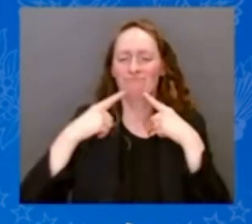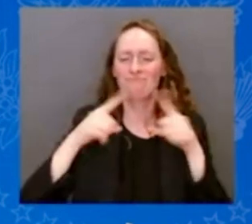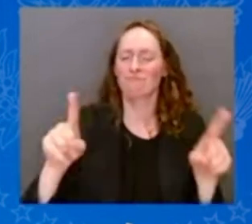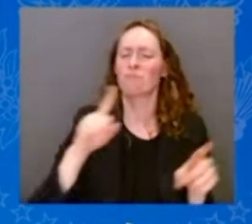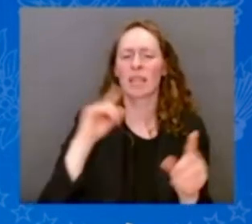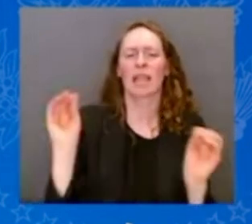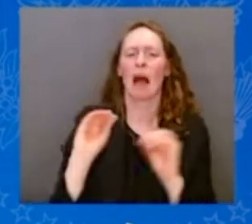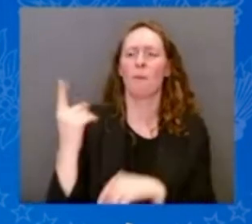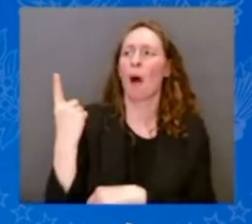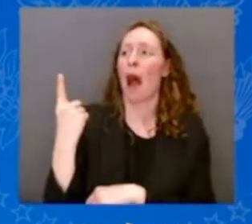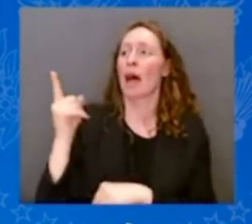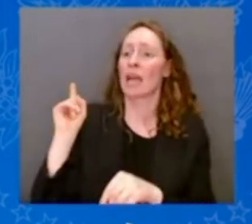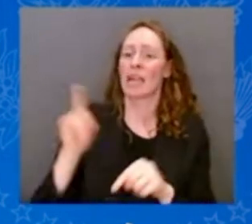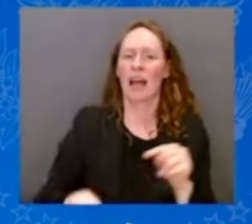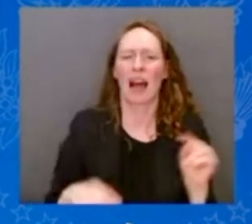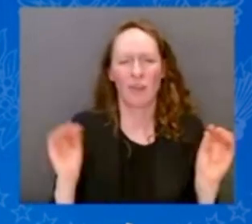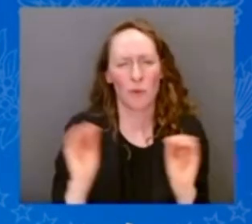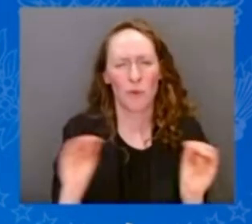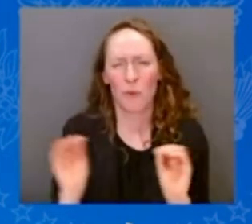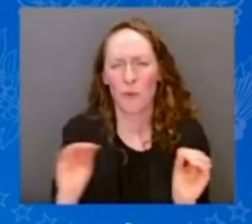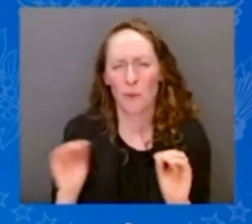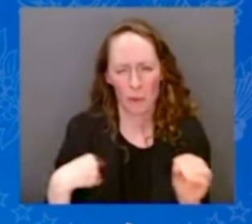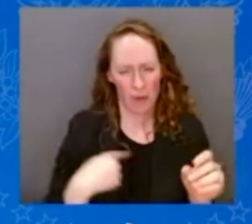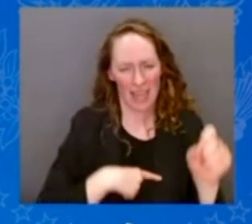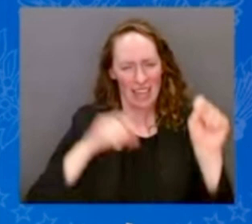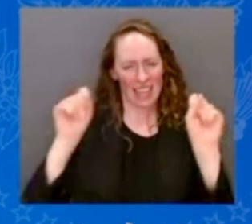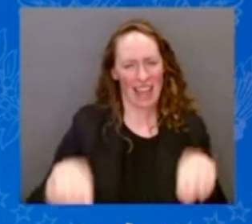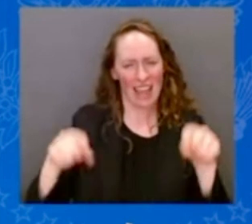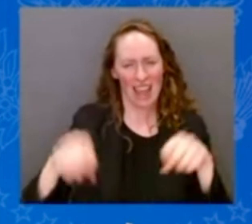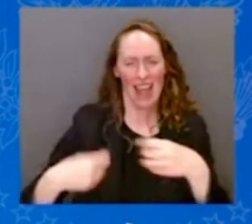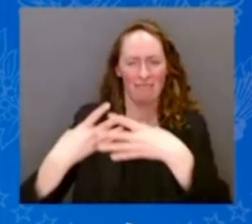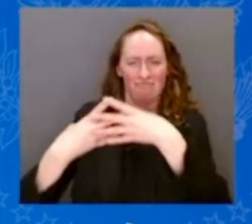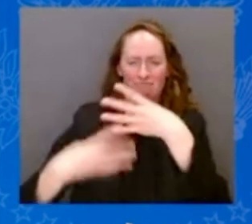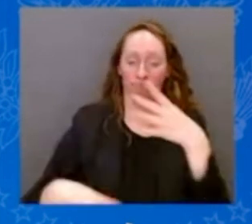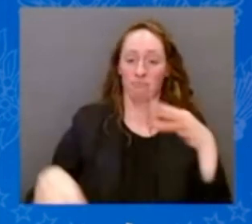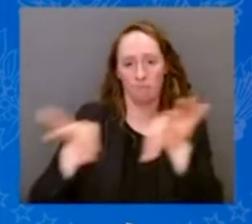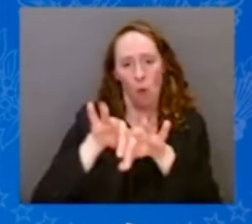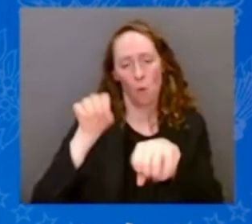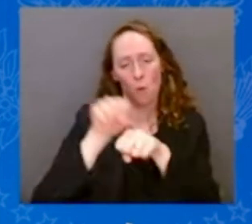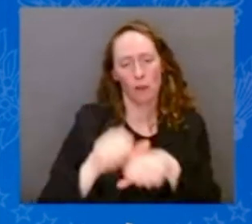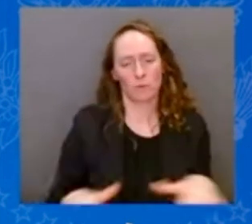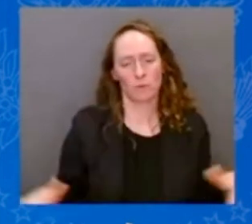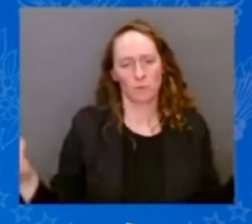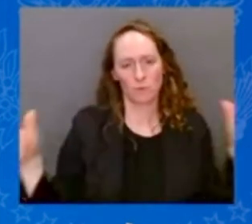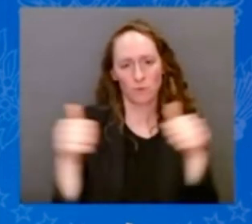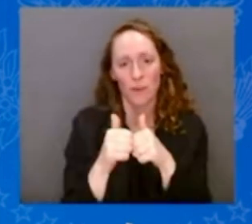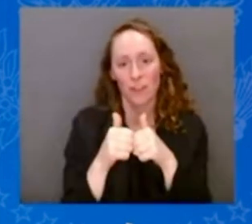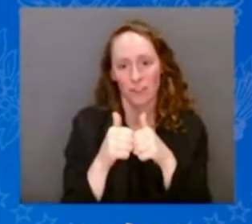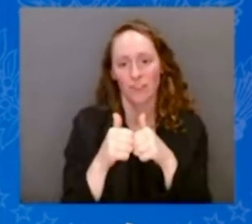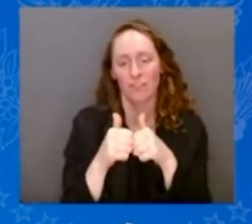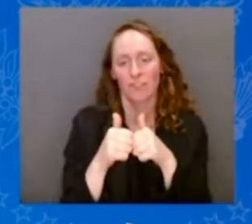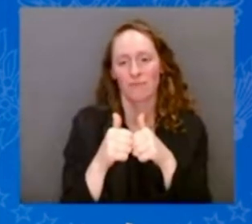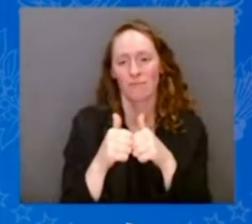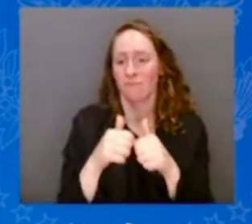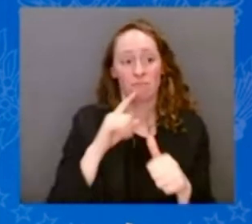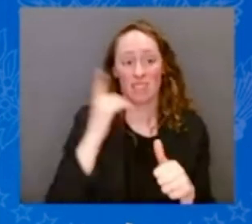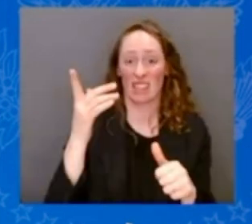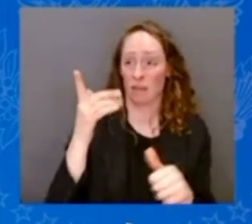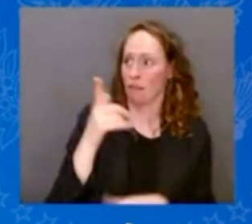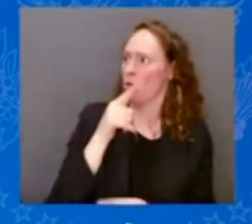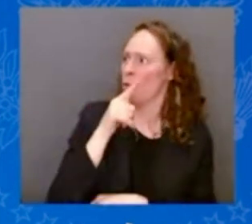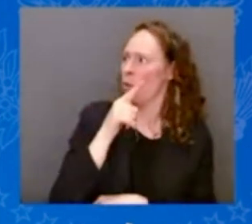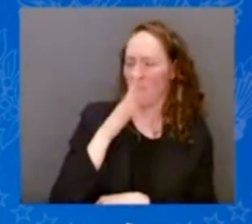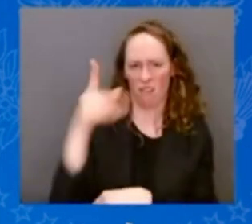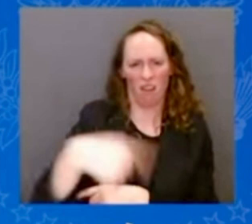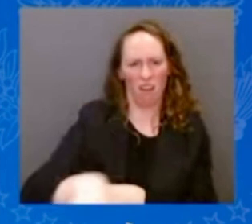As long as we do it together. And I can think of no greater group of people to do it with than the Greek American community. So happy Independence Day to you and your friends.